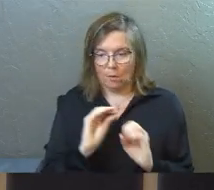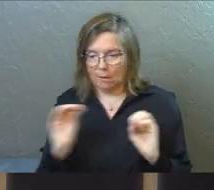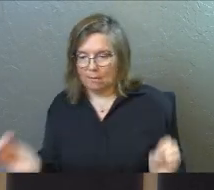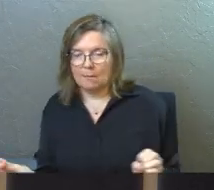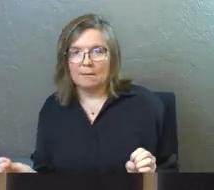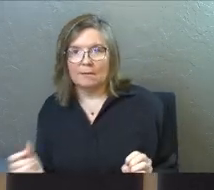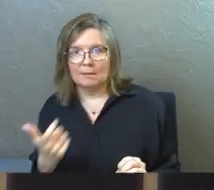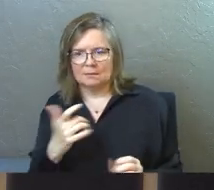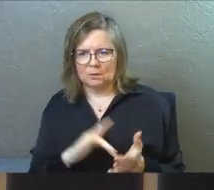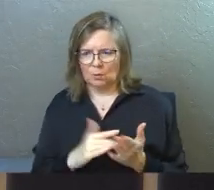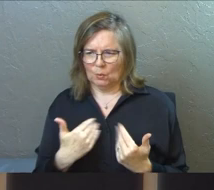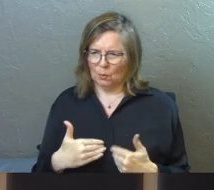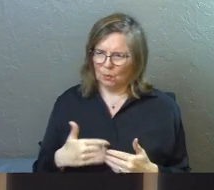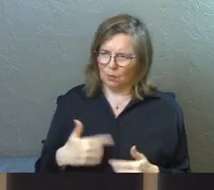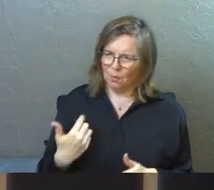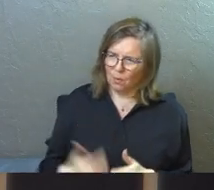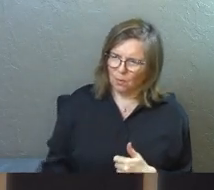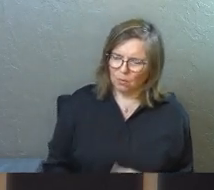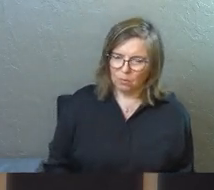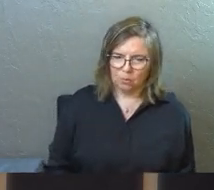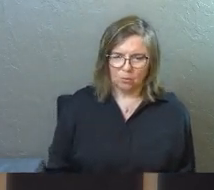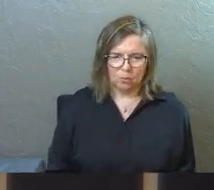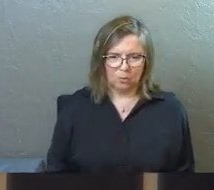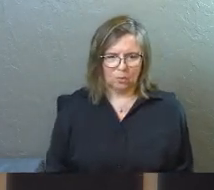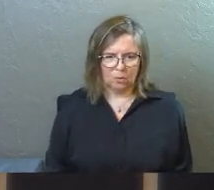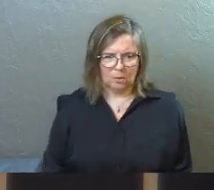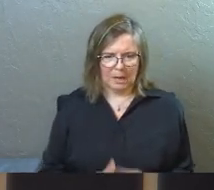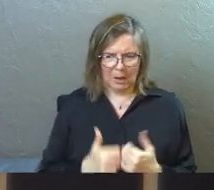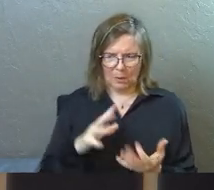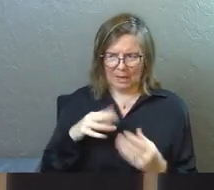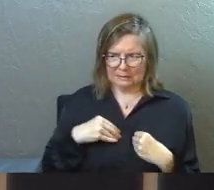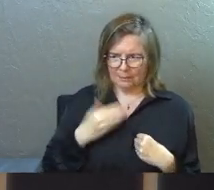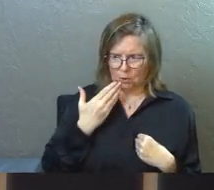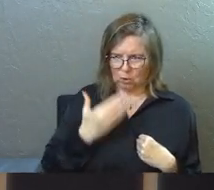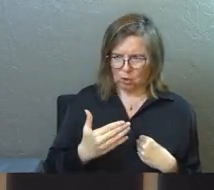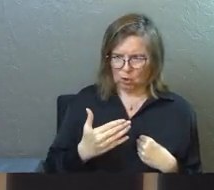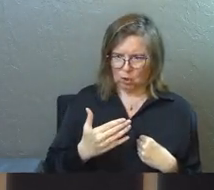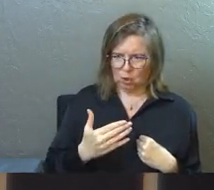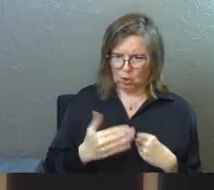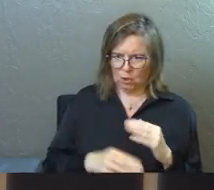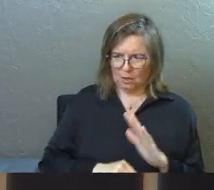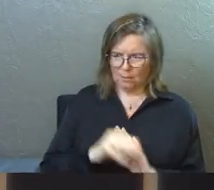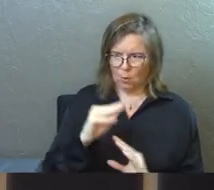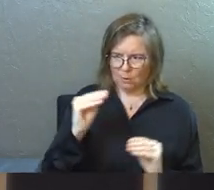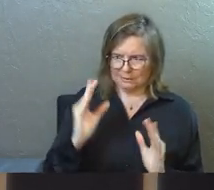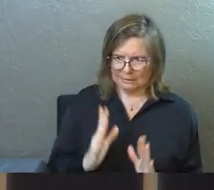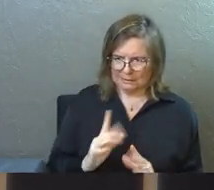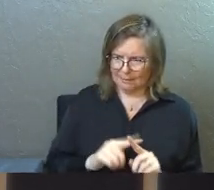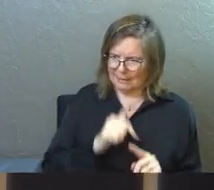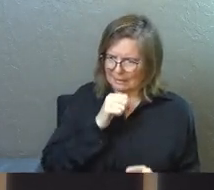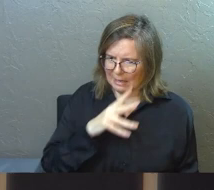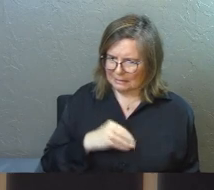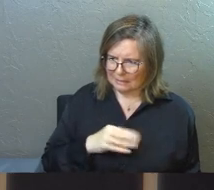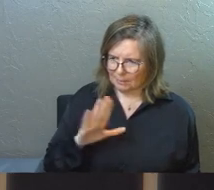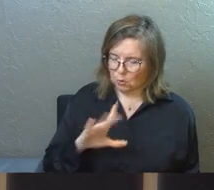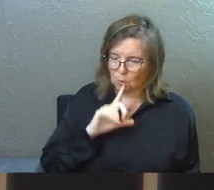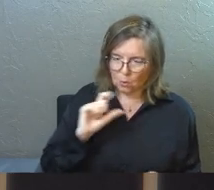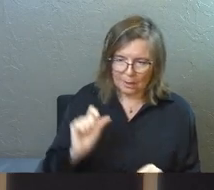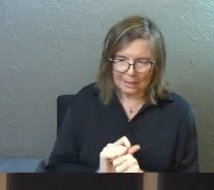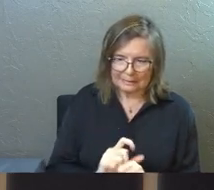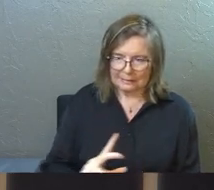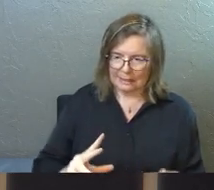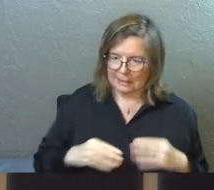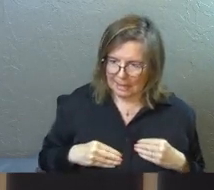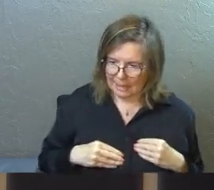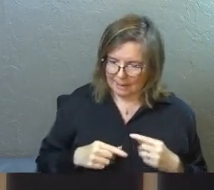Jesus, just made this hard because how do I accept you as a good moral teacher and not accept your absolute